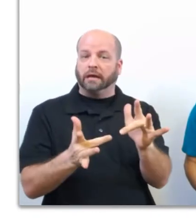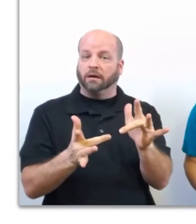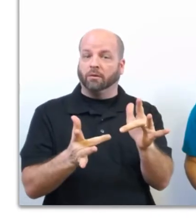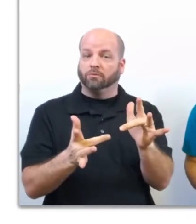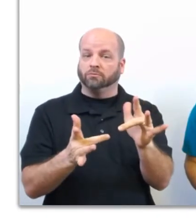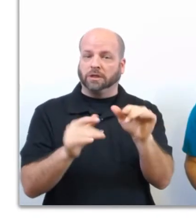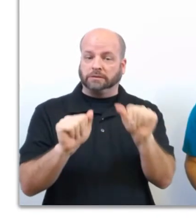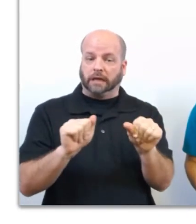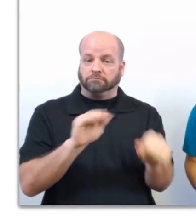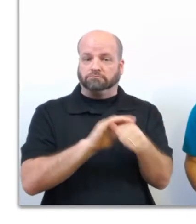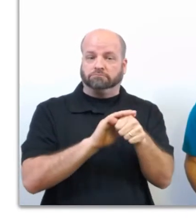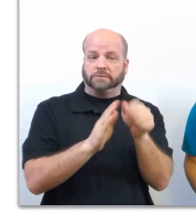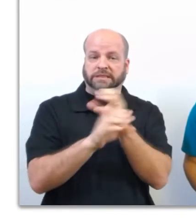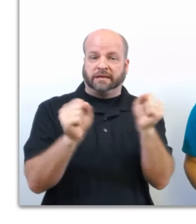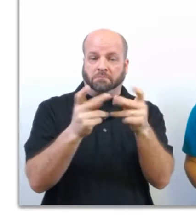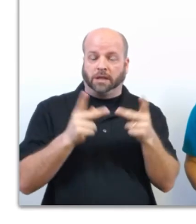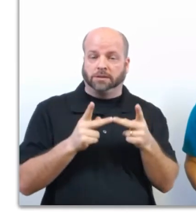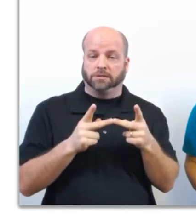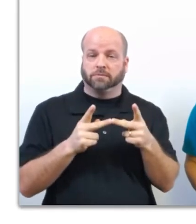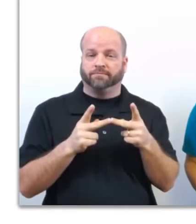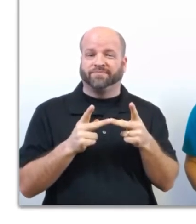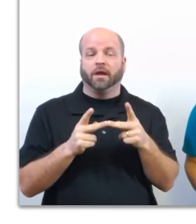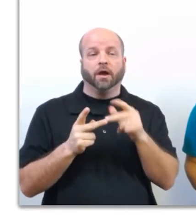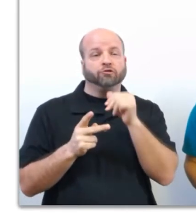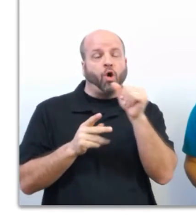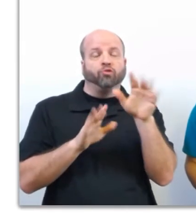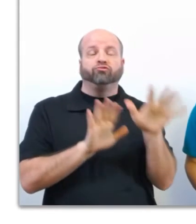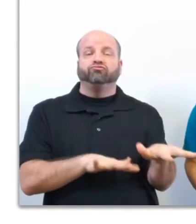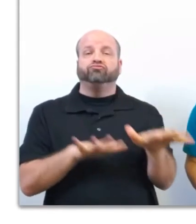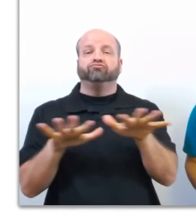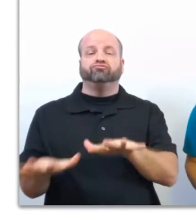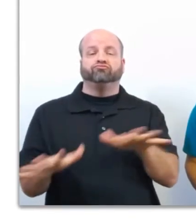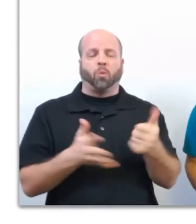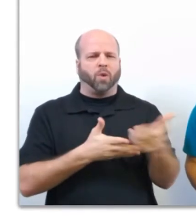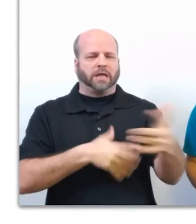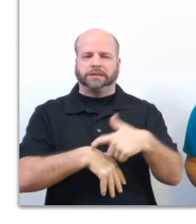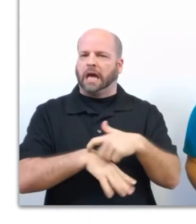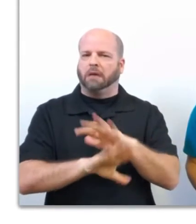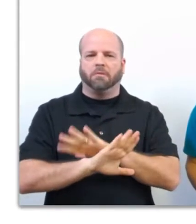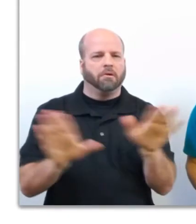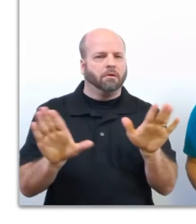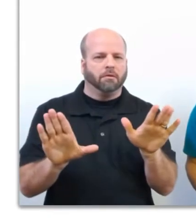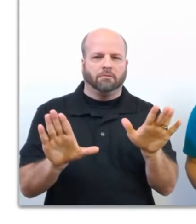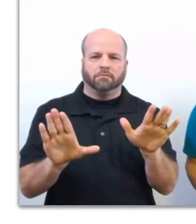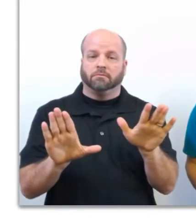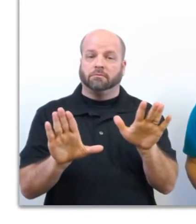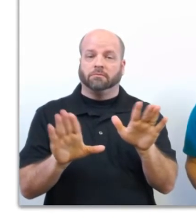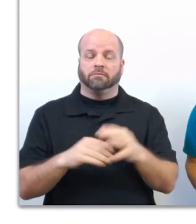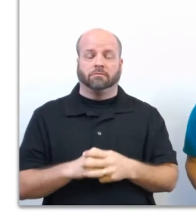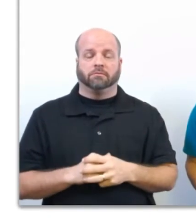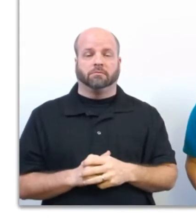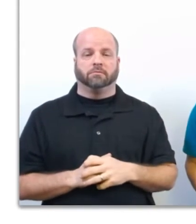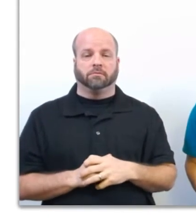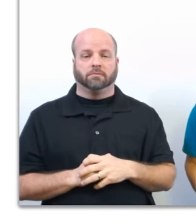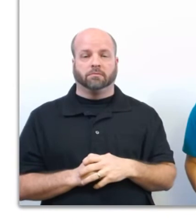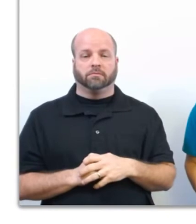immediate shelter. Don't allow yourself to waste valuable time when severe weather is on your doorstep.